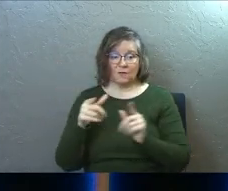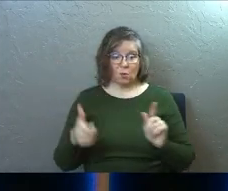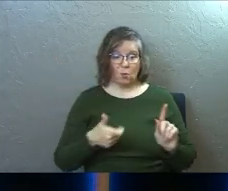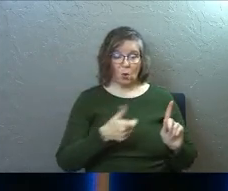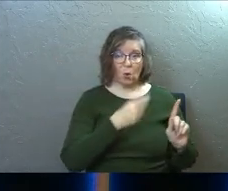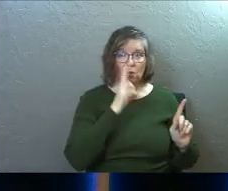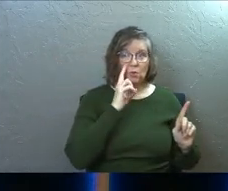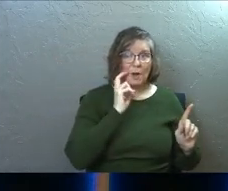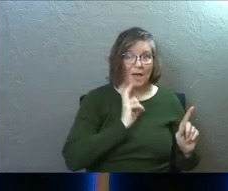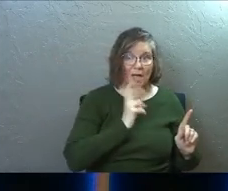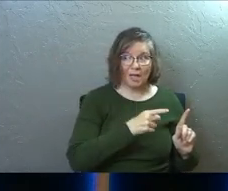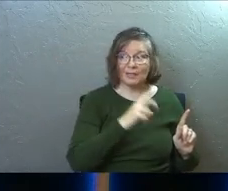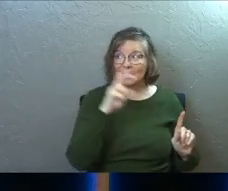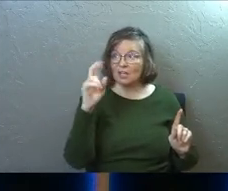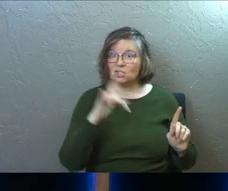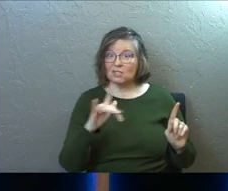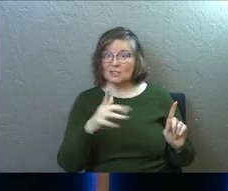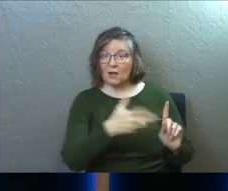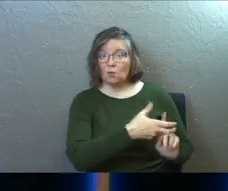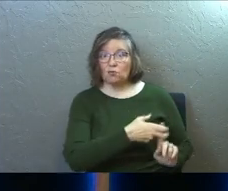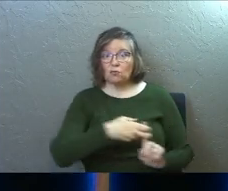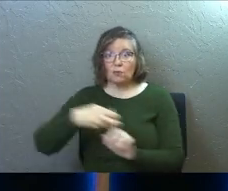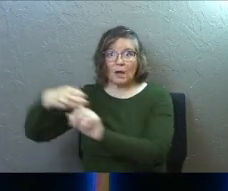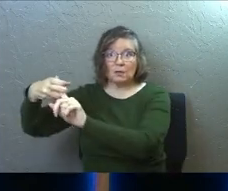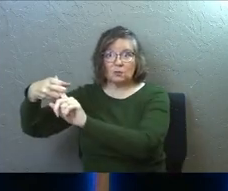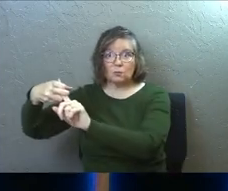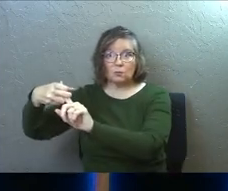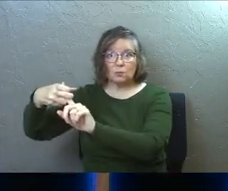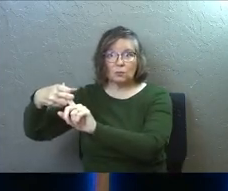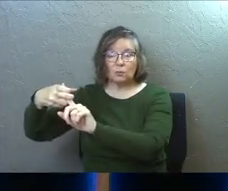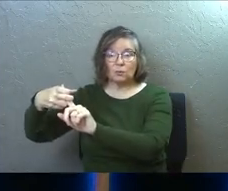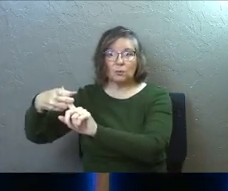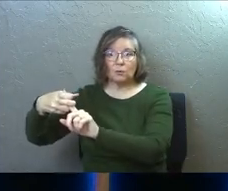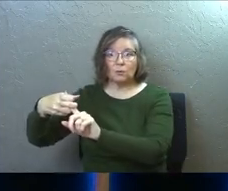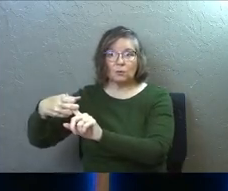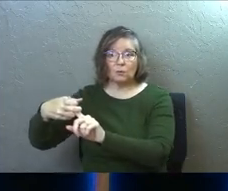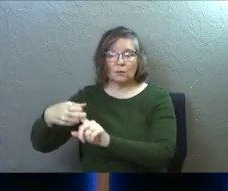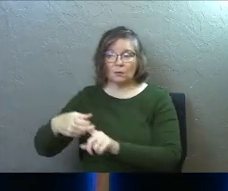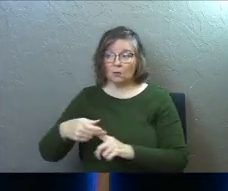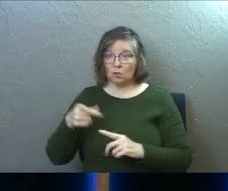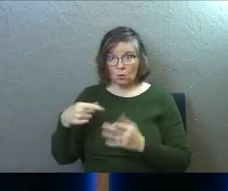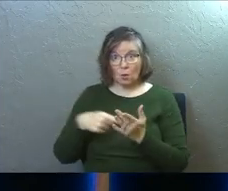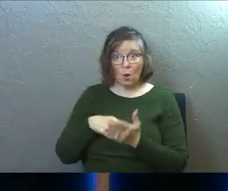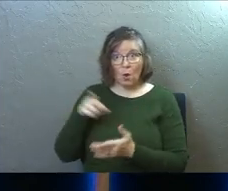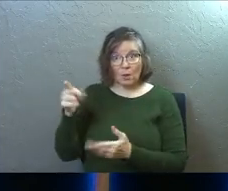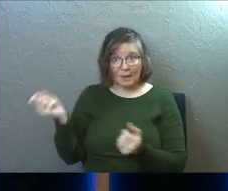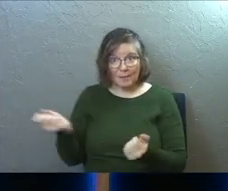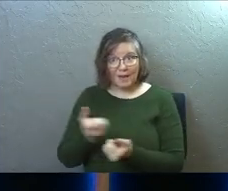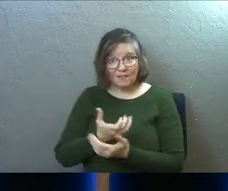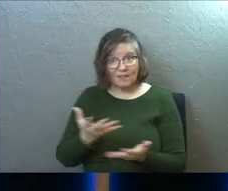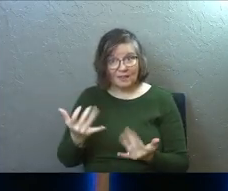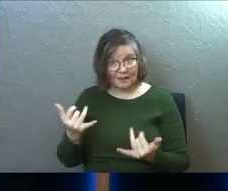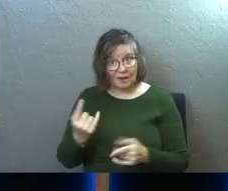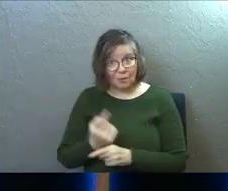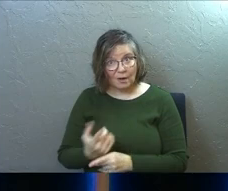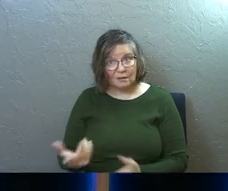and then Jesus rescued you by no good of your own, don't you owe him everything?